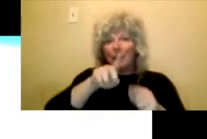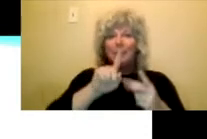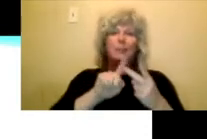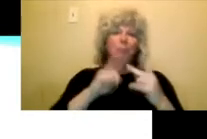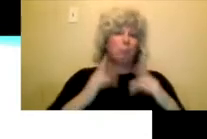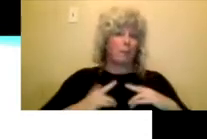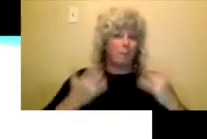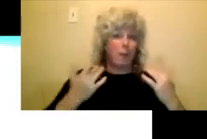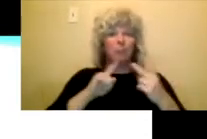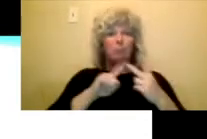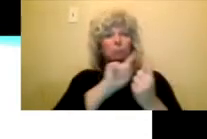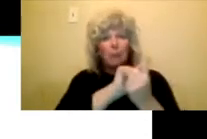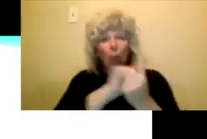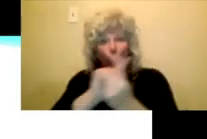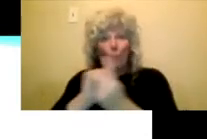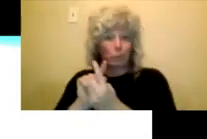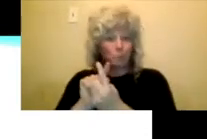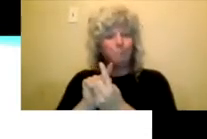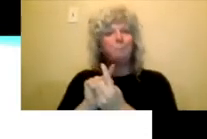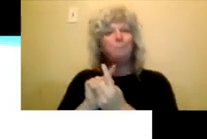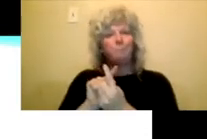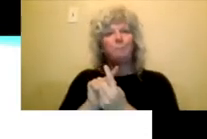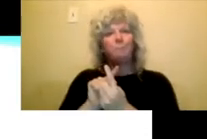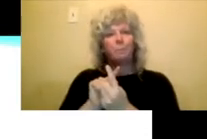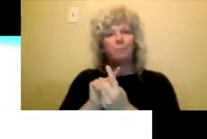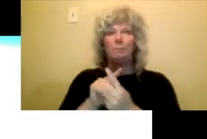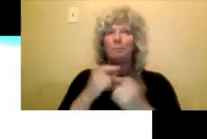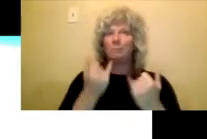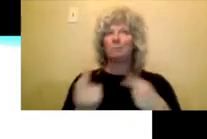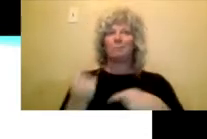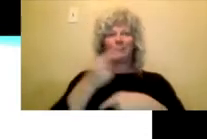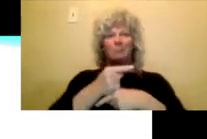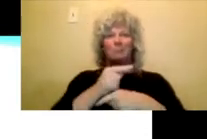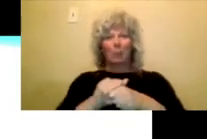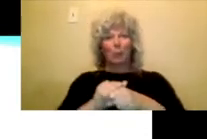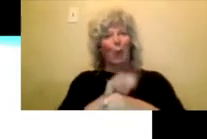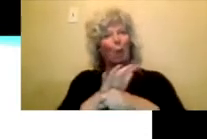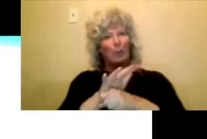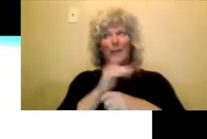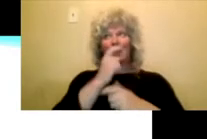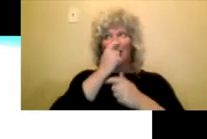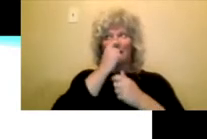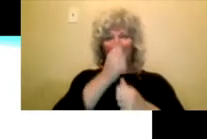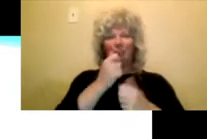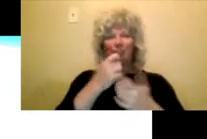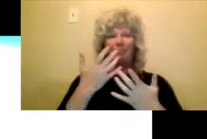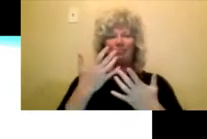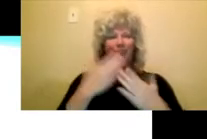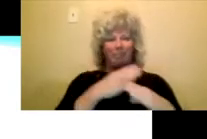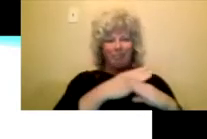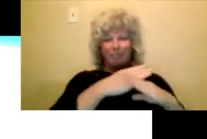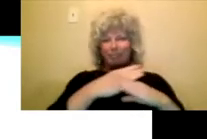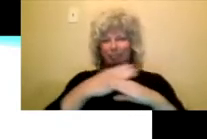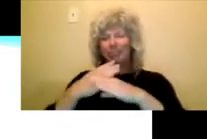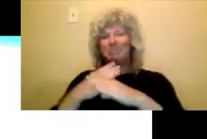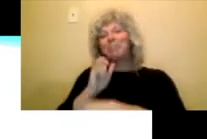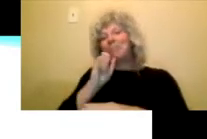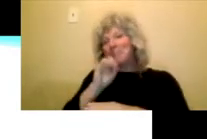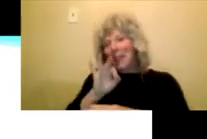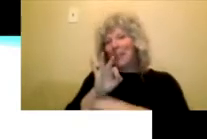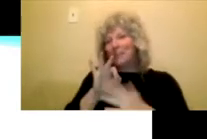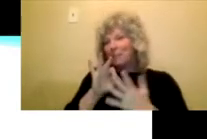And I know this is an interesting time that we're in but you can if you have access to rental of a space